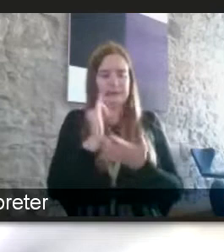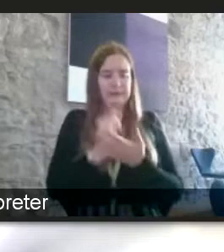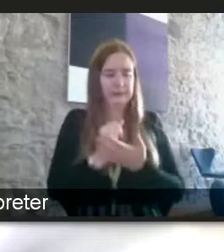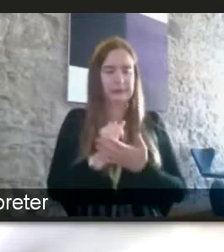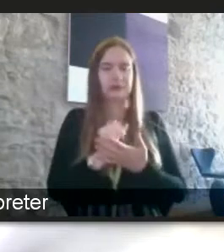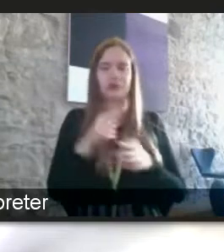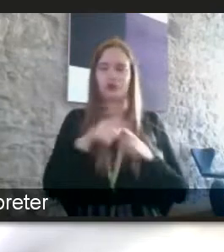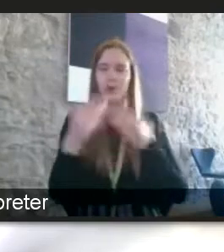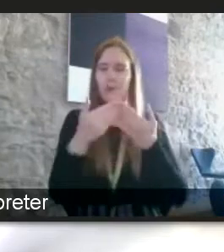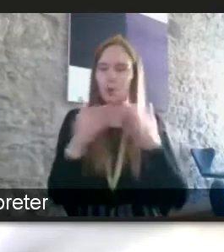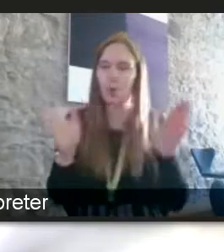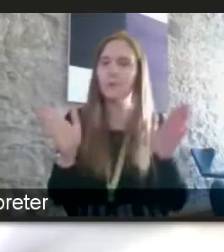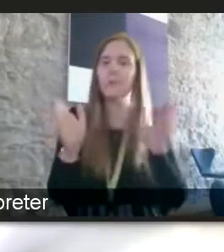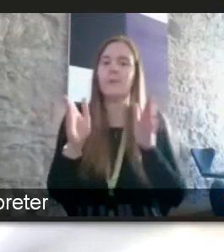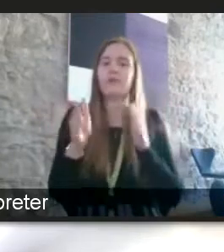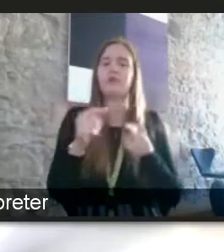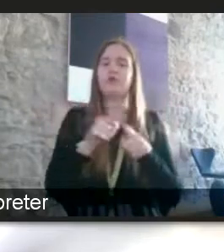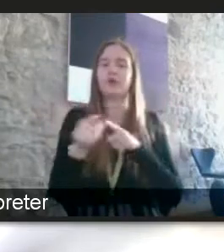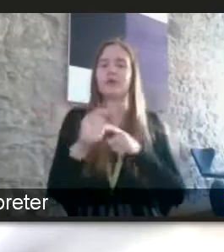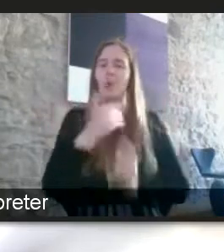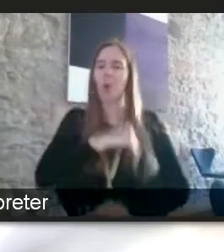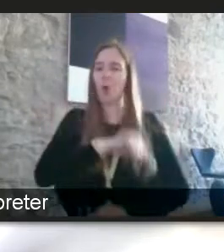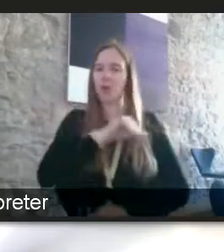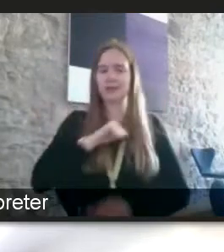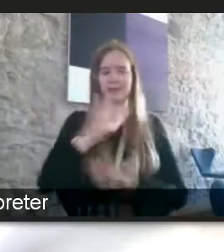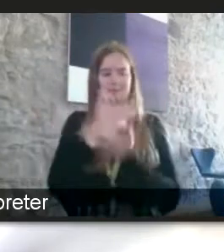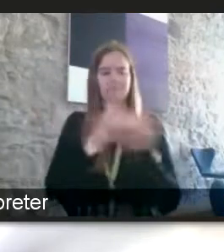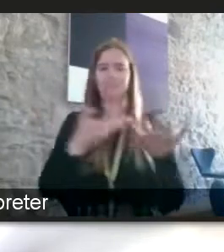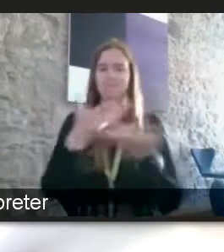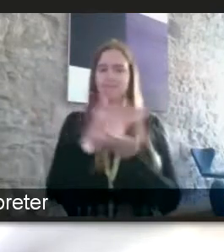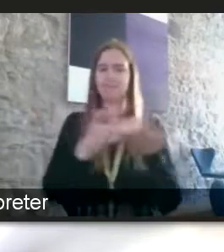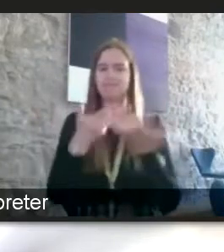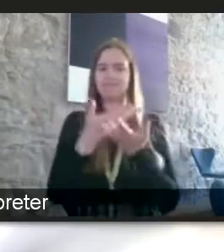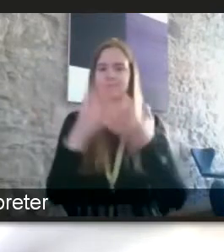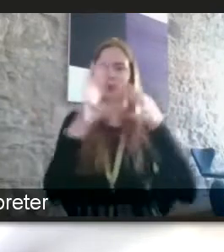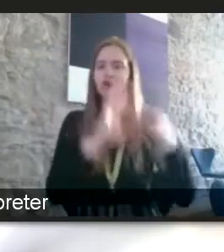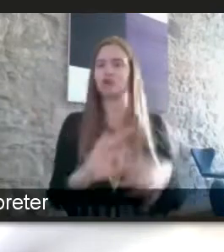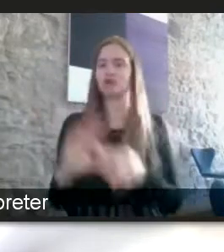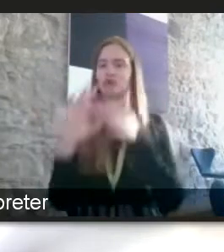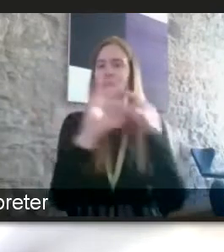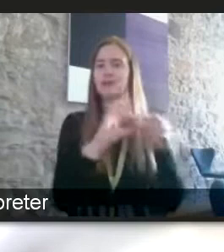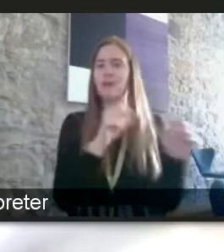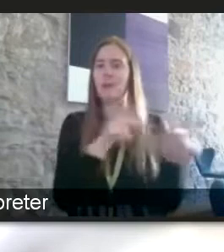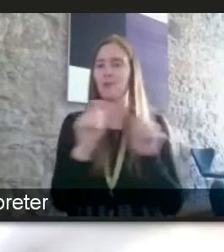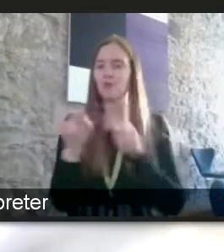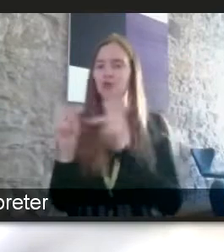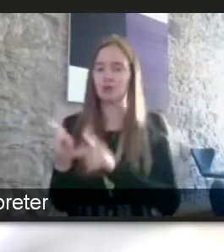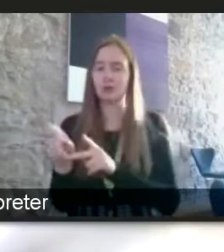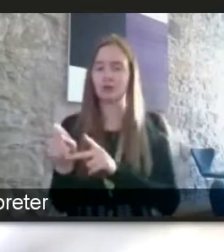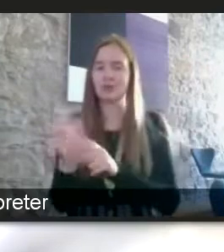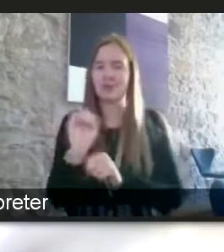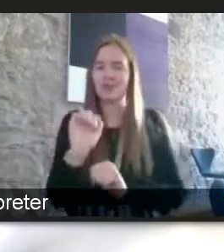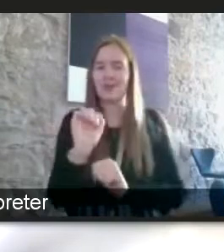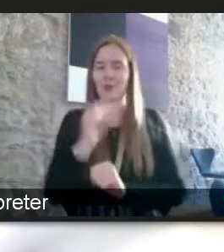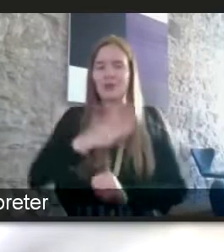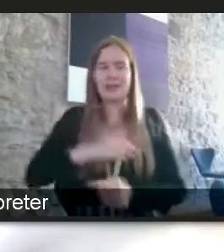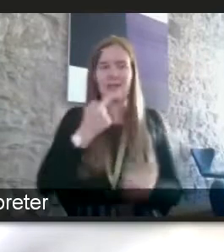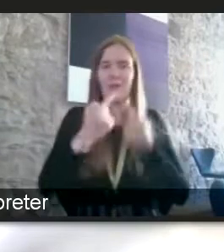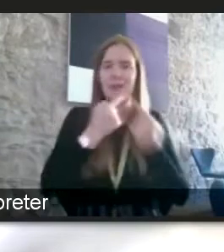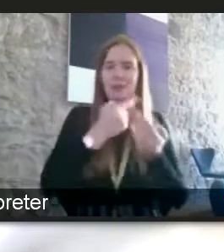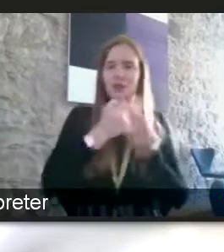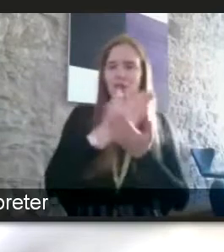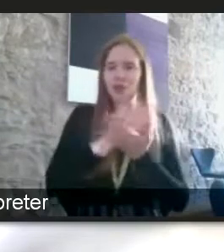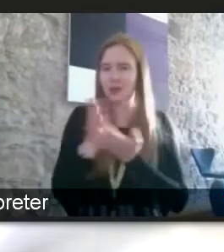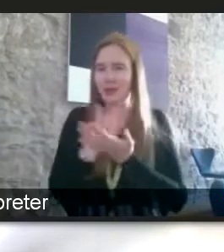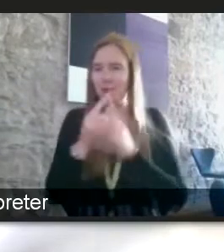open and um have honest conversations joined up approach has come up a lot we need to have information sharing across different